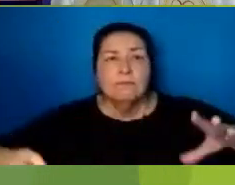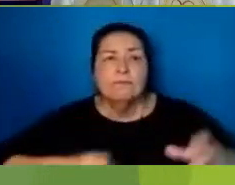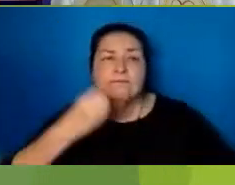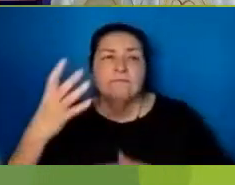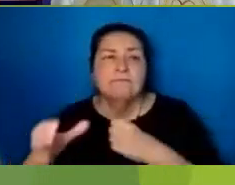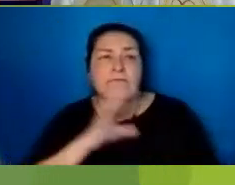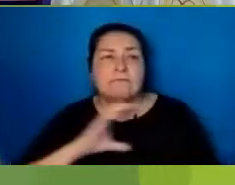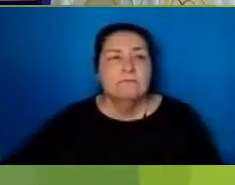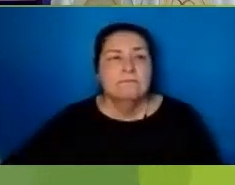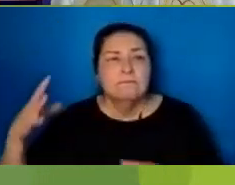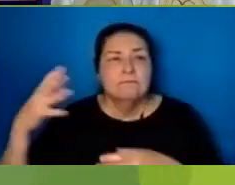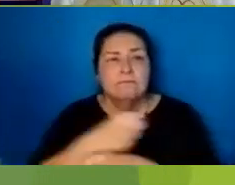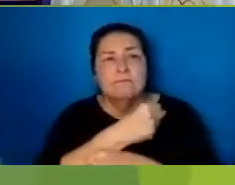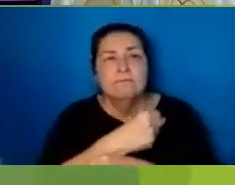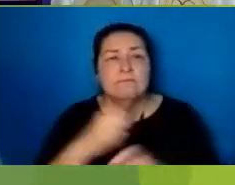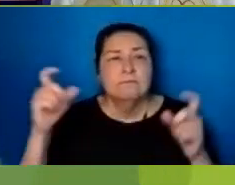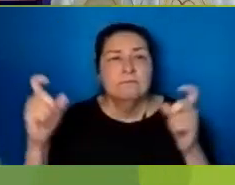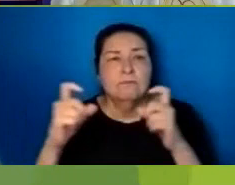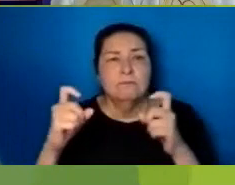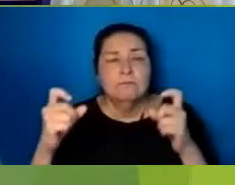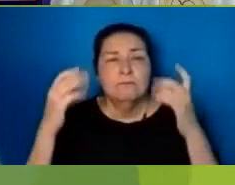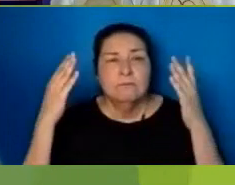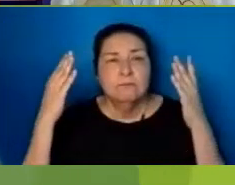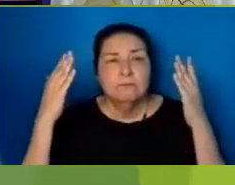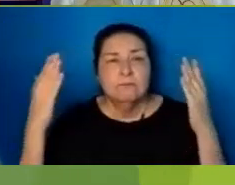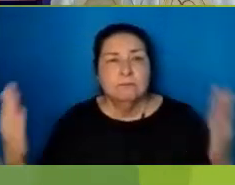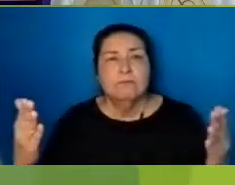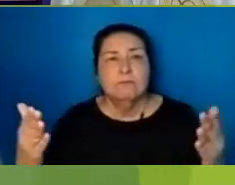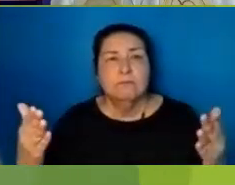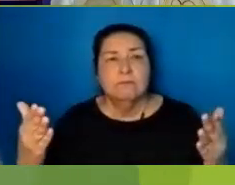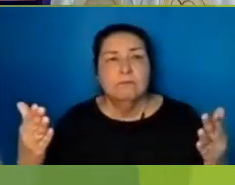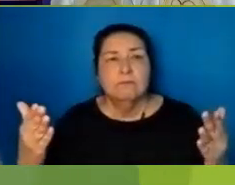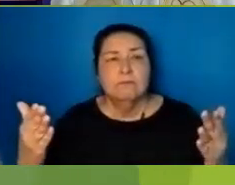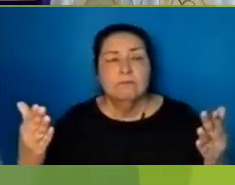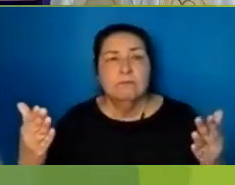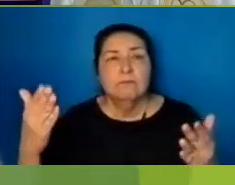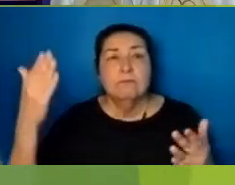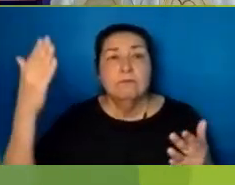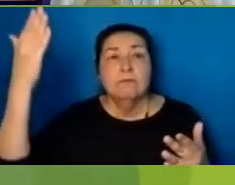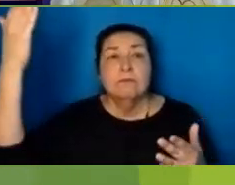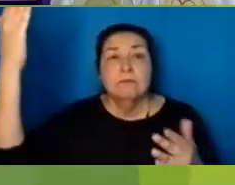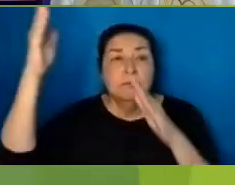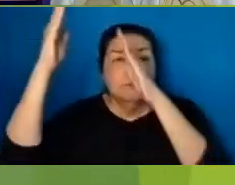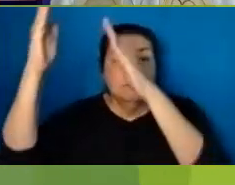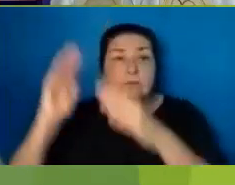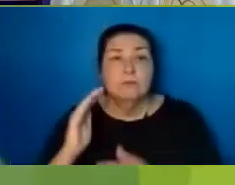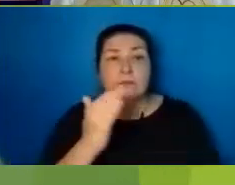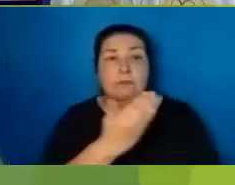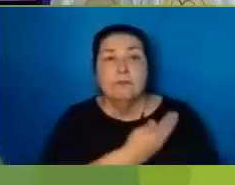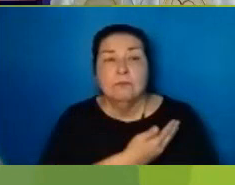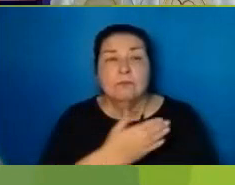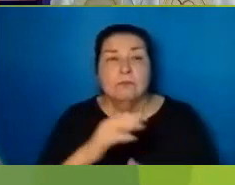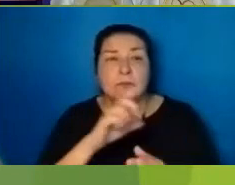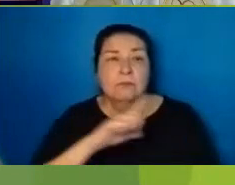Christ Has Triumphed Alleluia Be To The Father